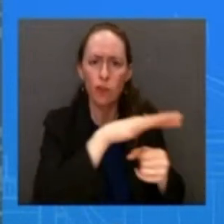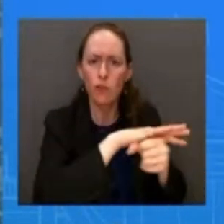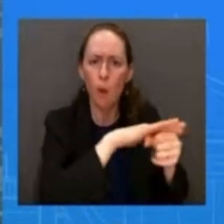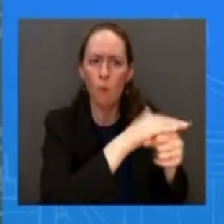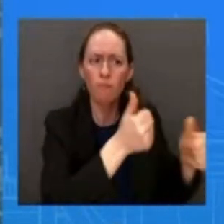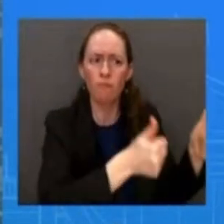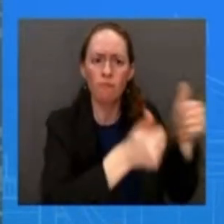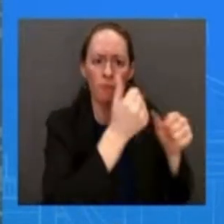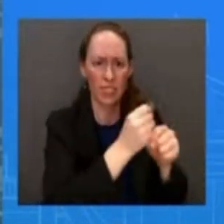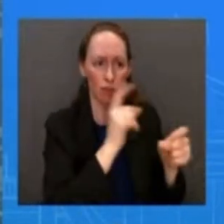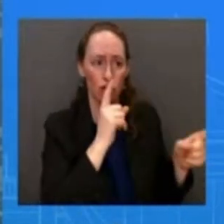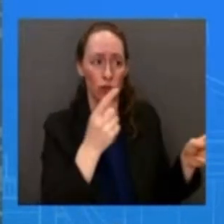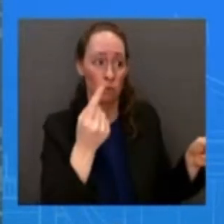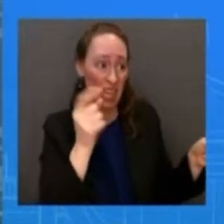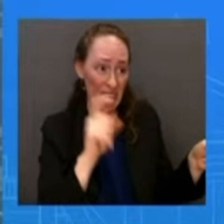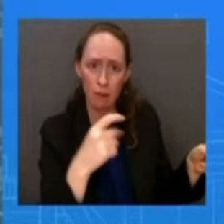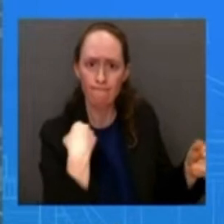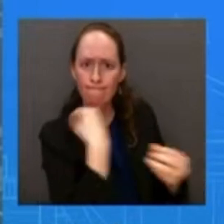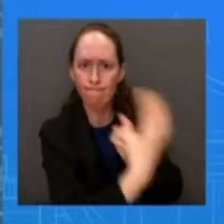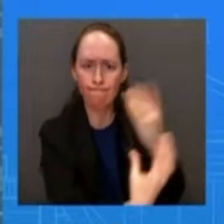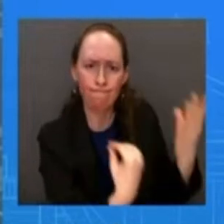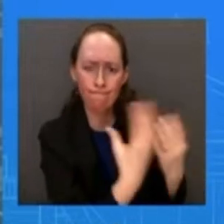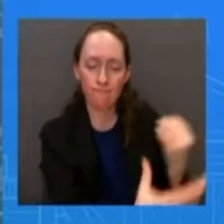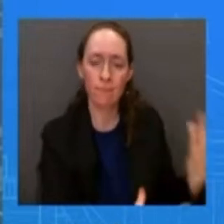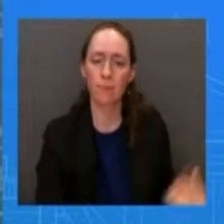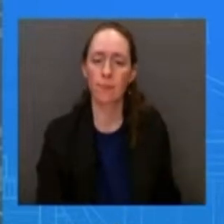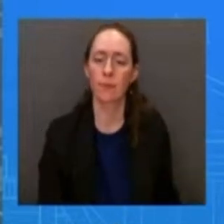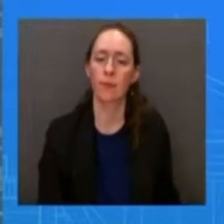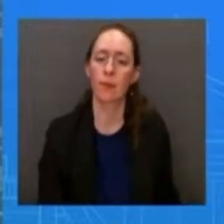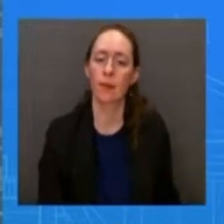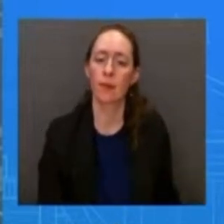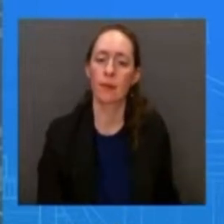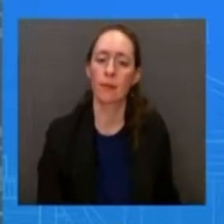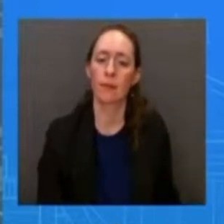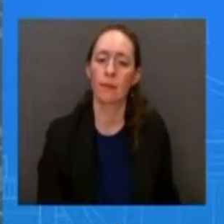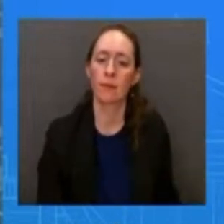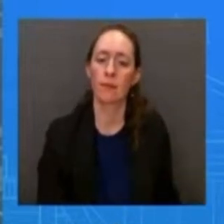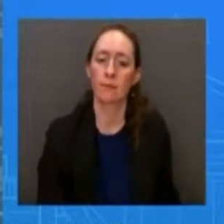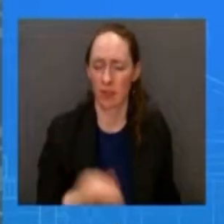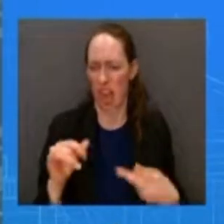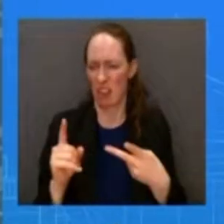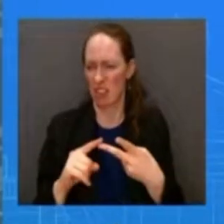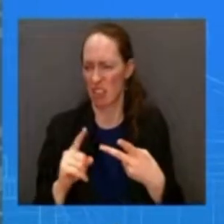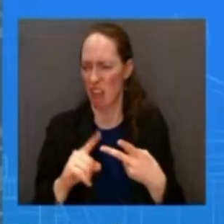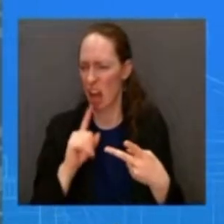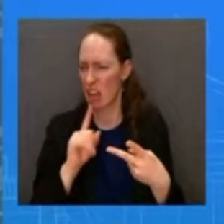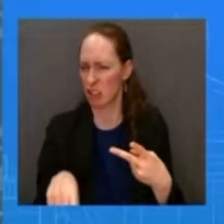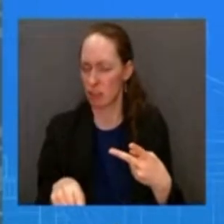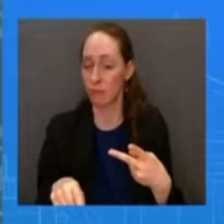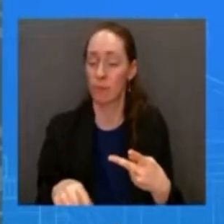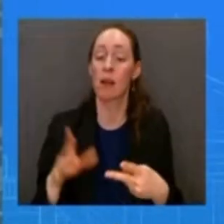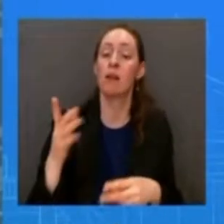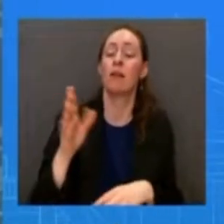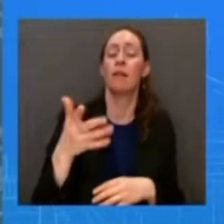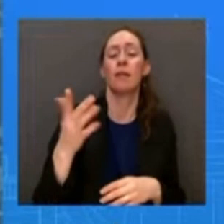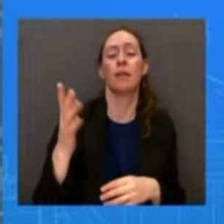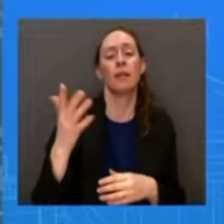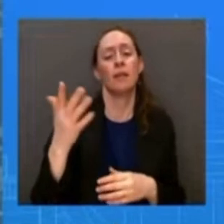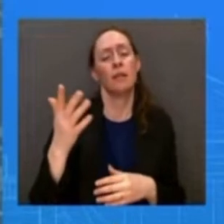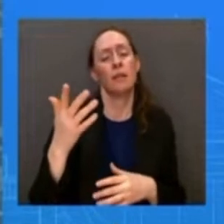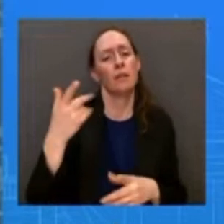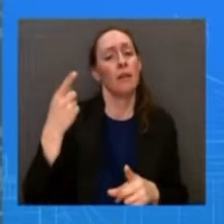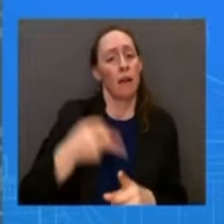that's uh that last that second question that you're asked i have a couple of things that i do want to share about what epa has been doing on the ground